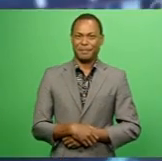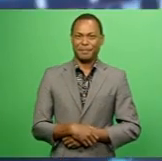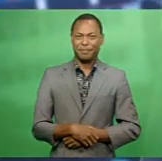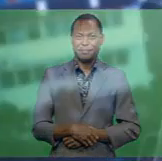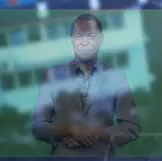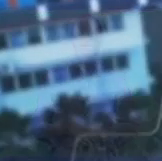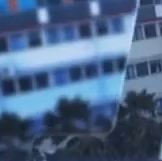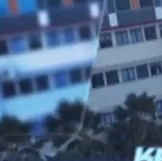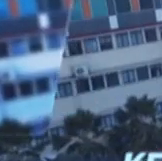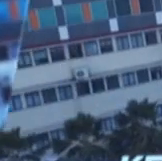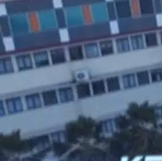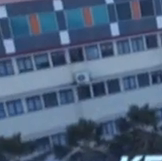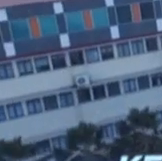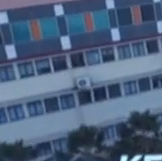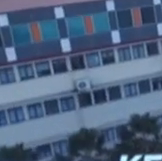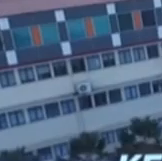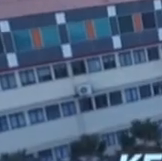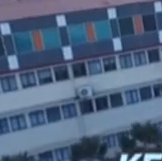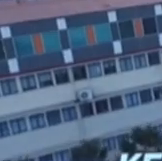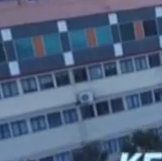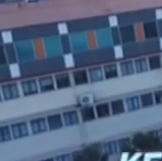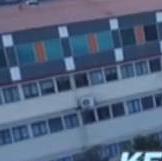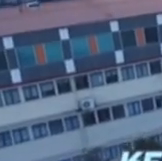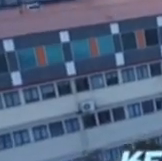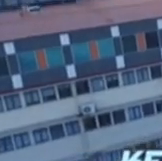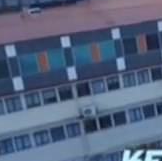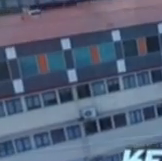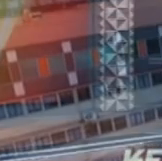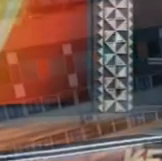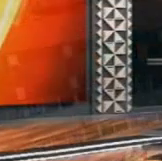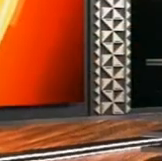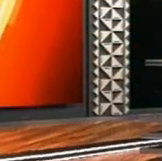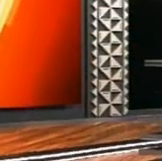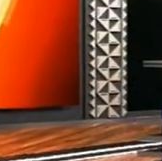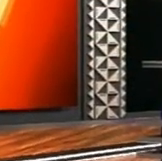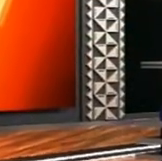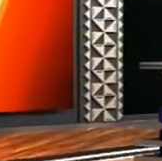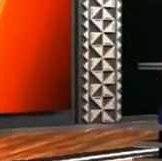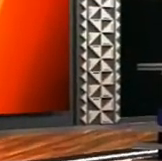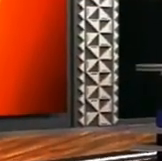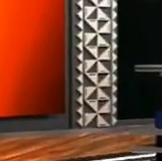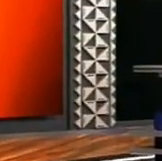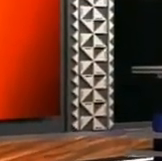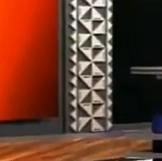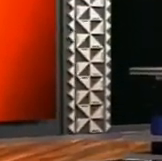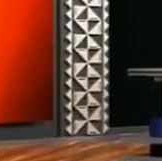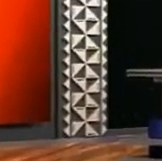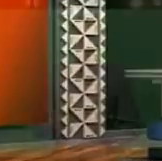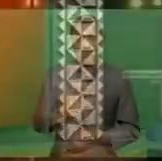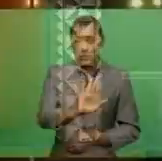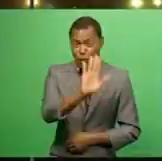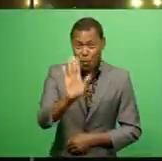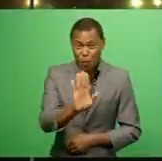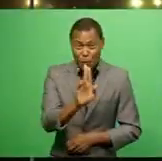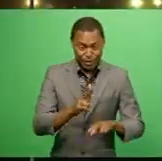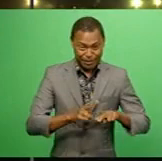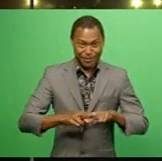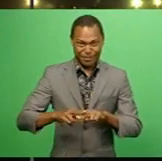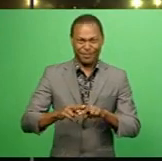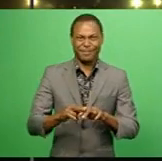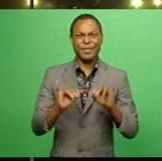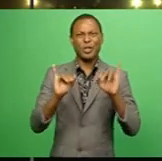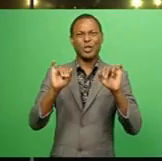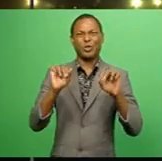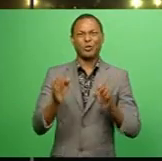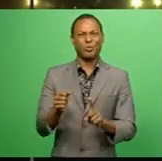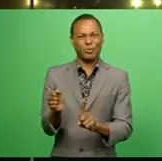From the studios of FBC Subha, Edwin Nunn. Pula Manaka Fiji, incidents of bullying